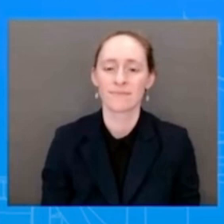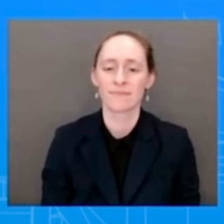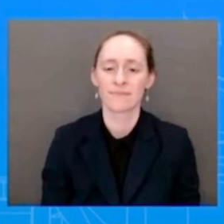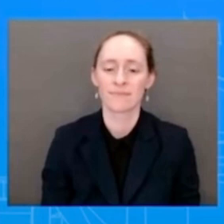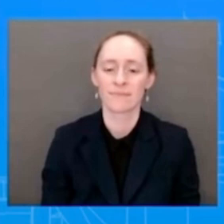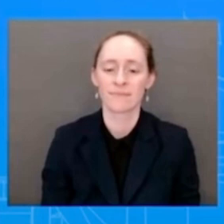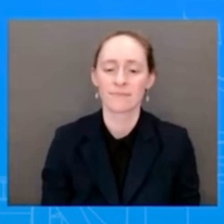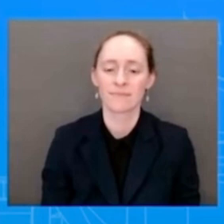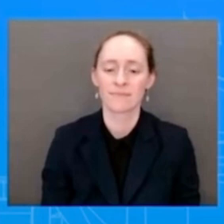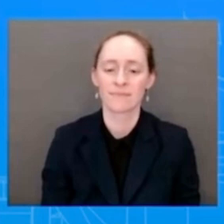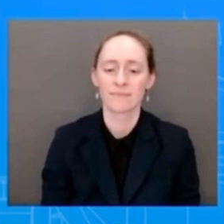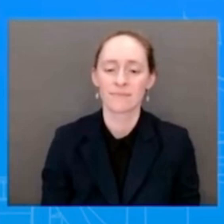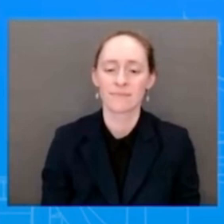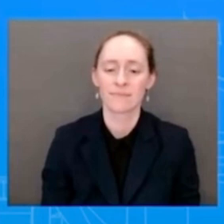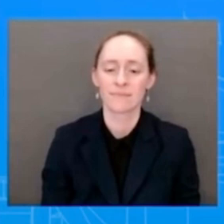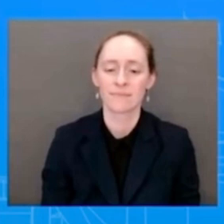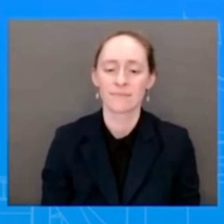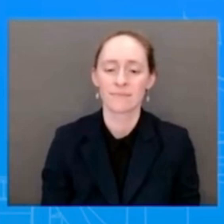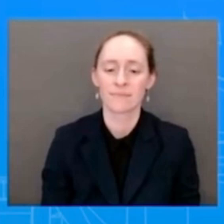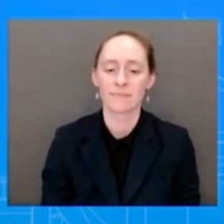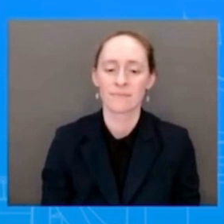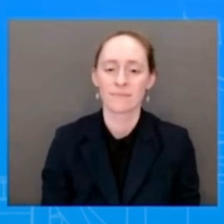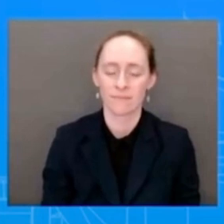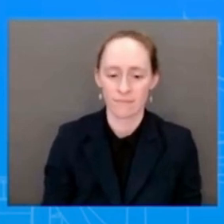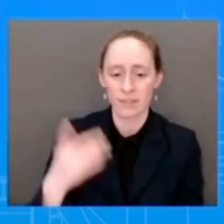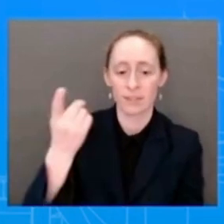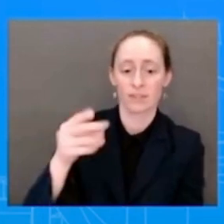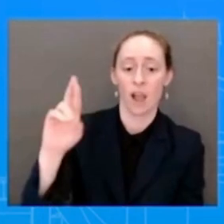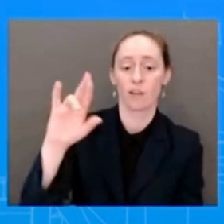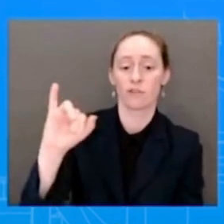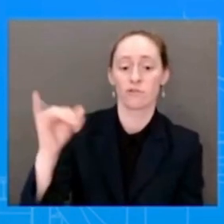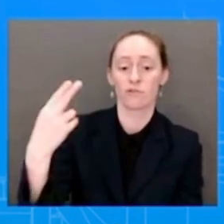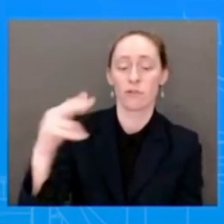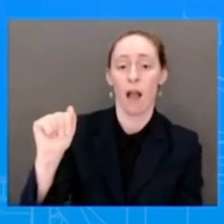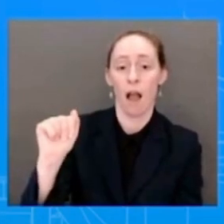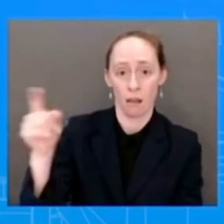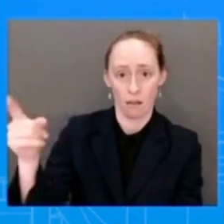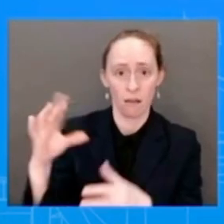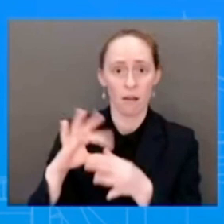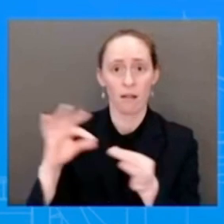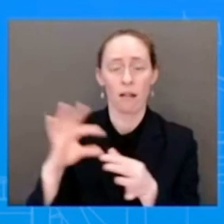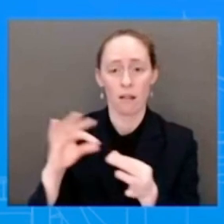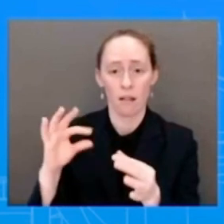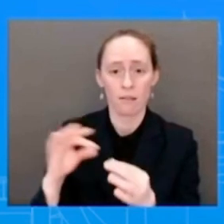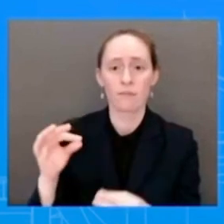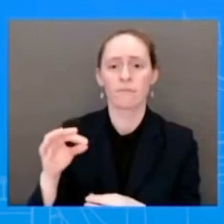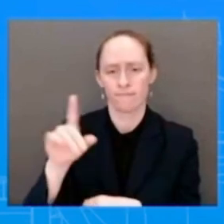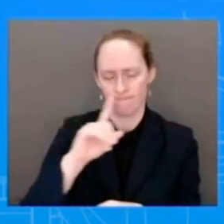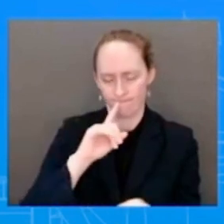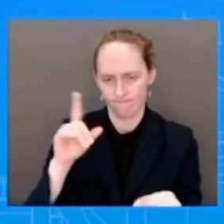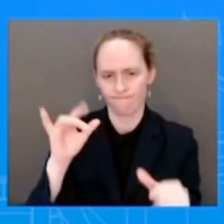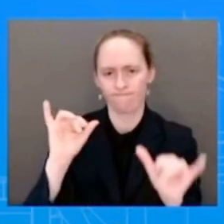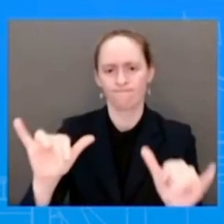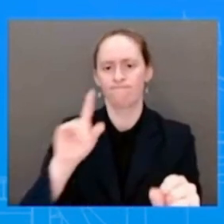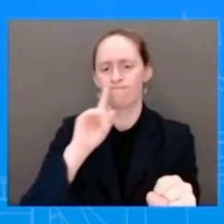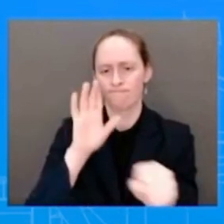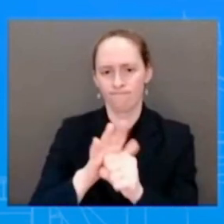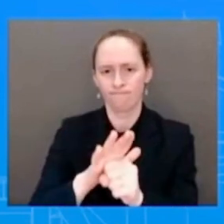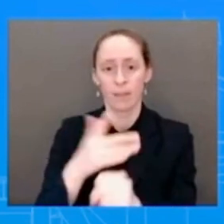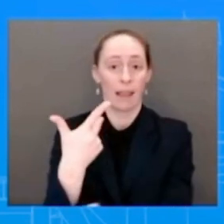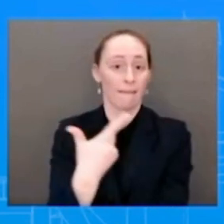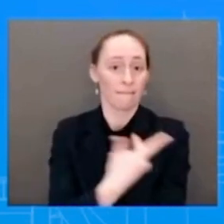yesterday that the administration is committed to ensuring that vaccines and treatments are accessible and not too expensive for people without insurance